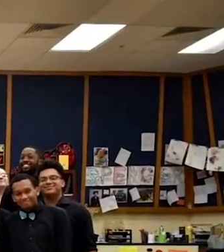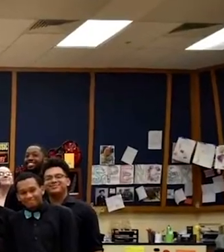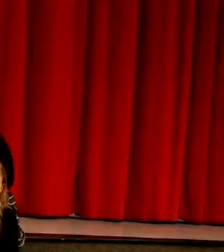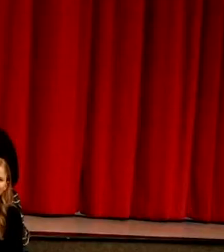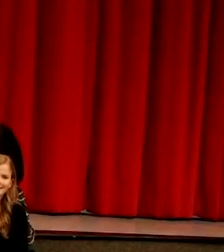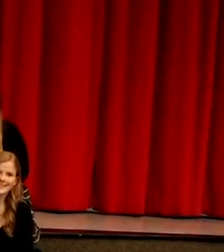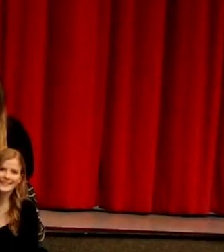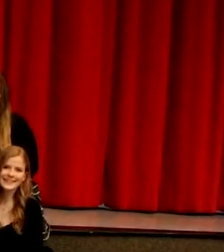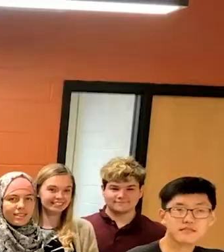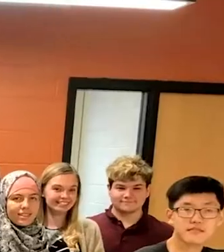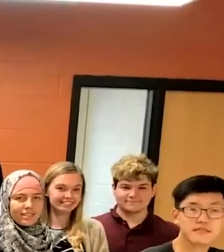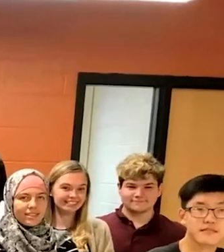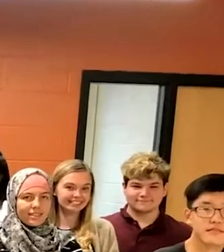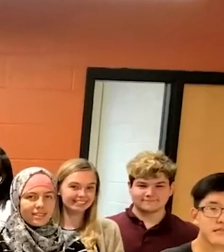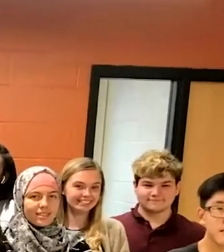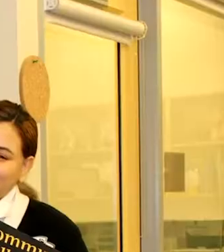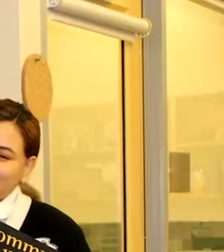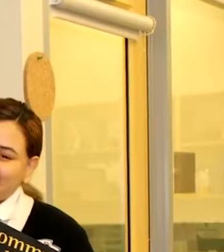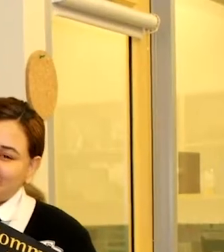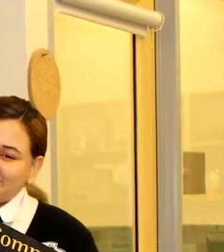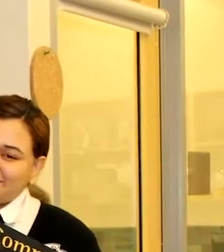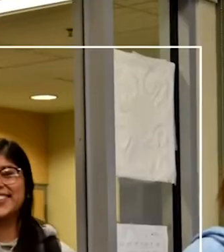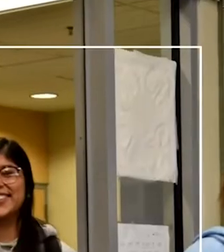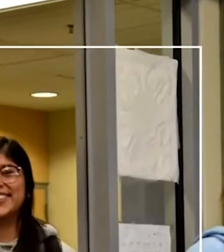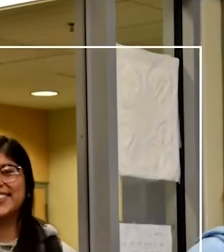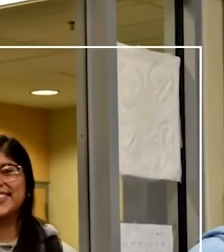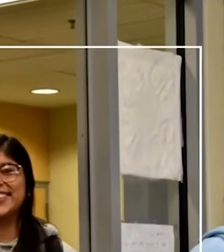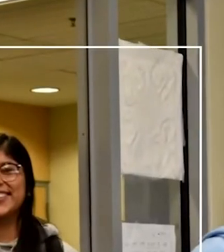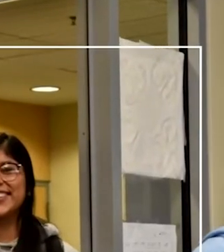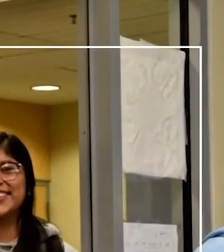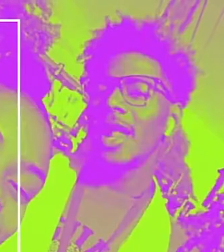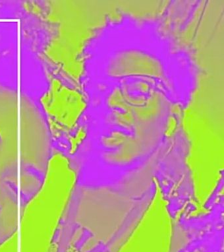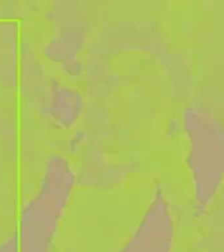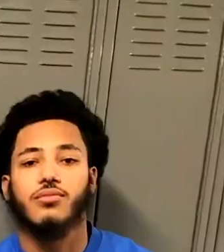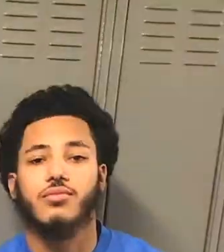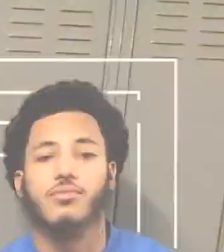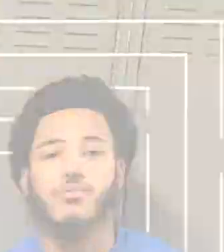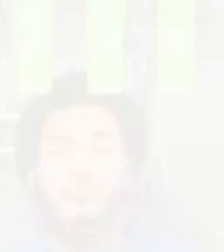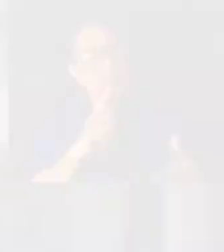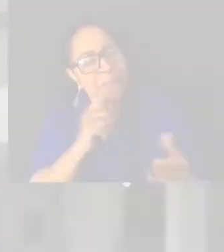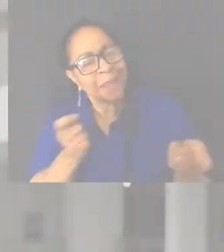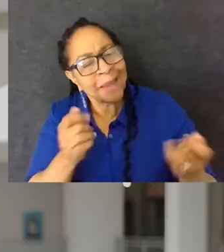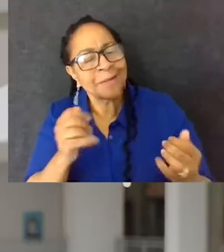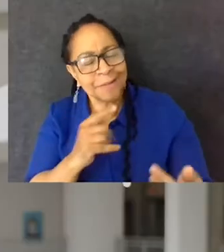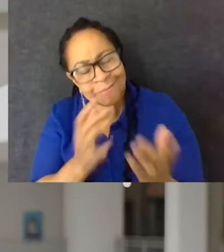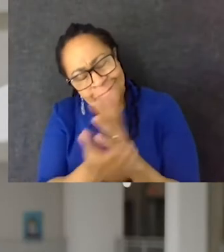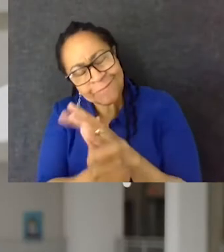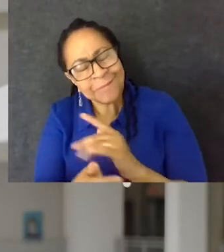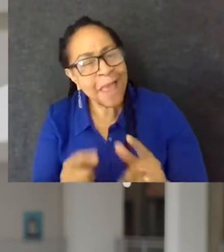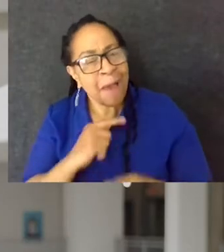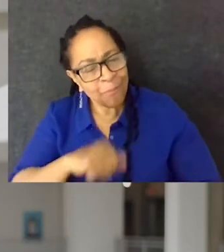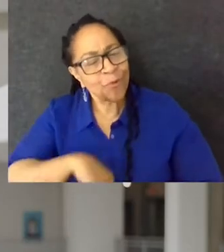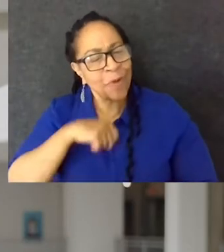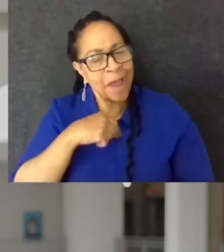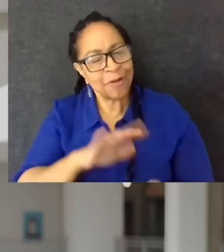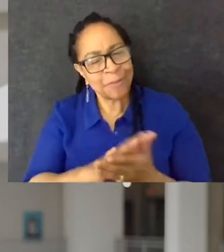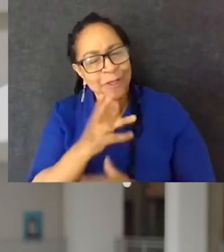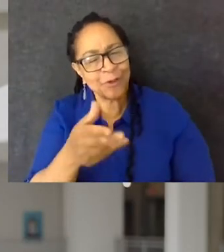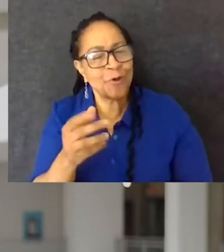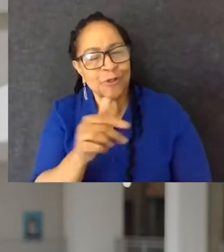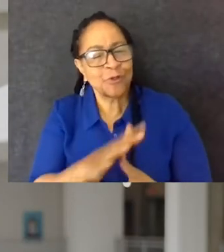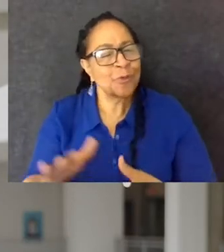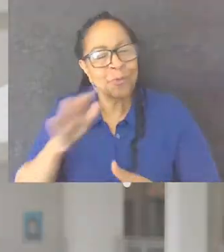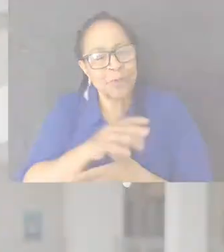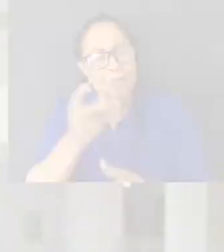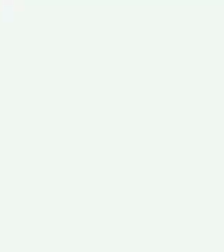of uncertainty and unrest, all of it, outside of your control with such poise, grace, and resilience that make me proud and honored